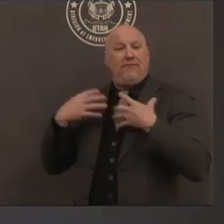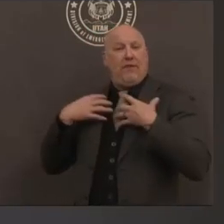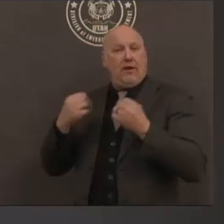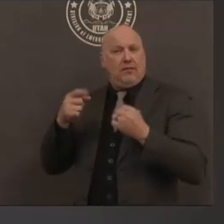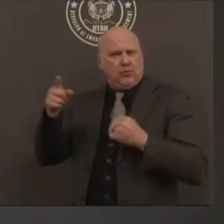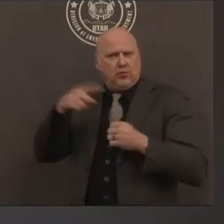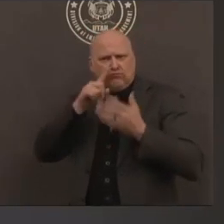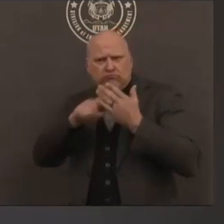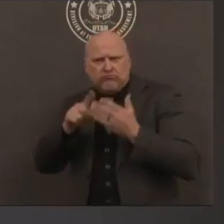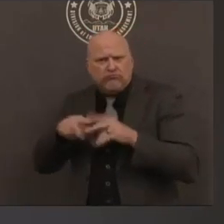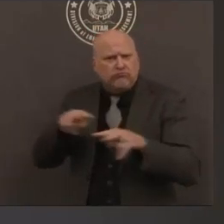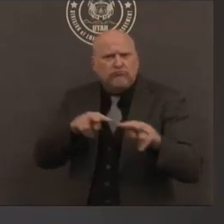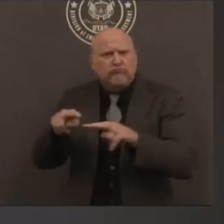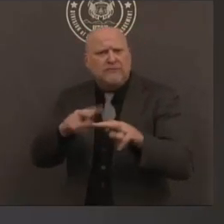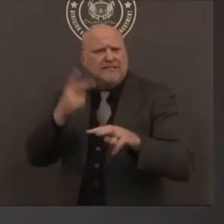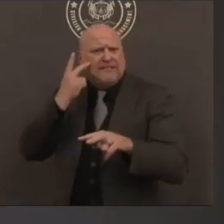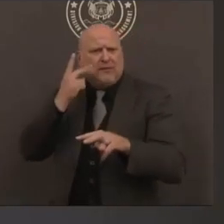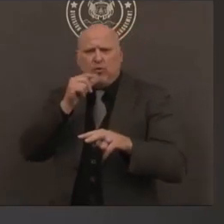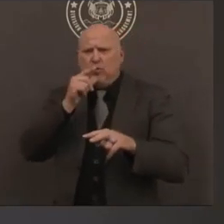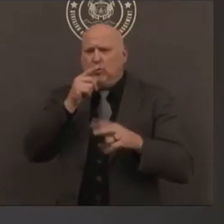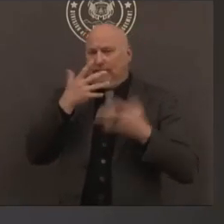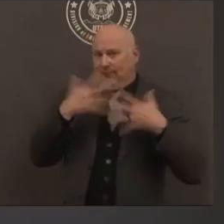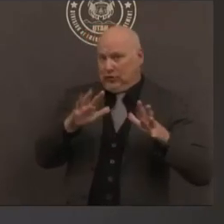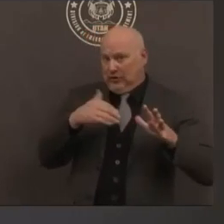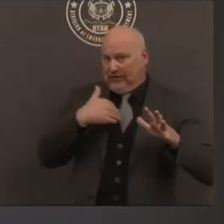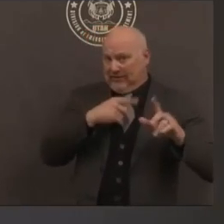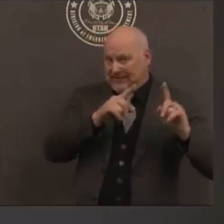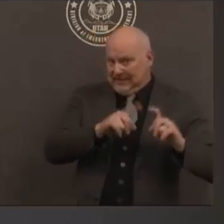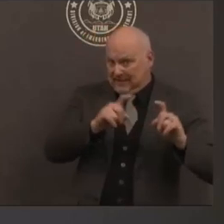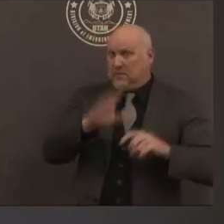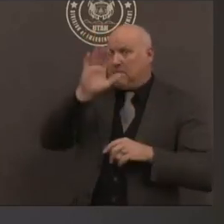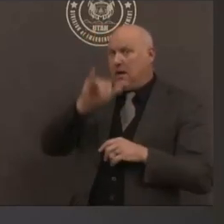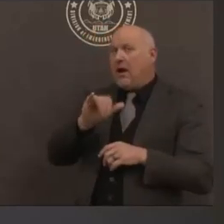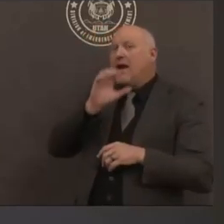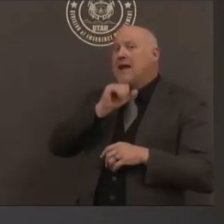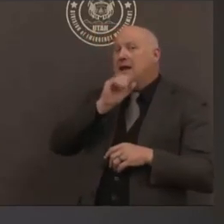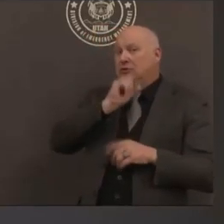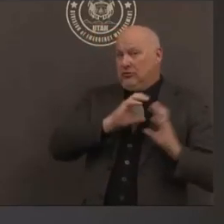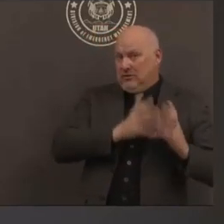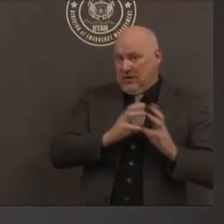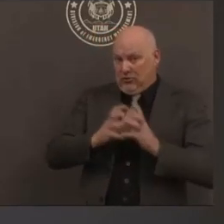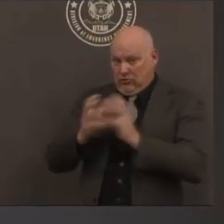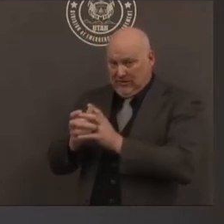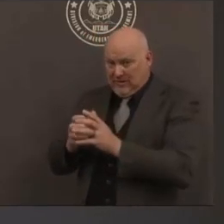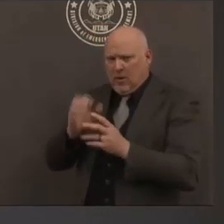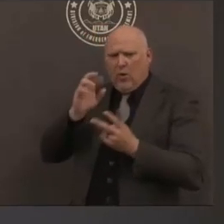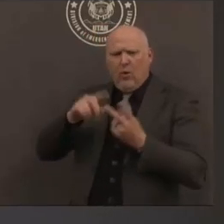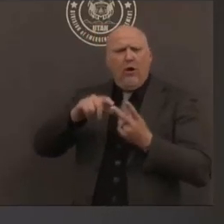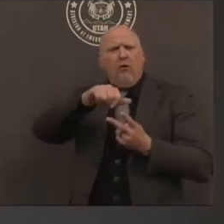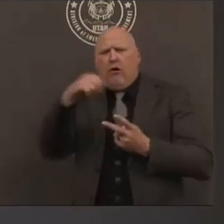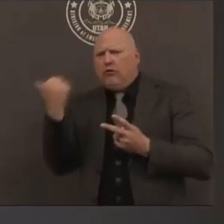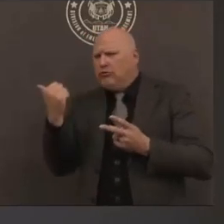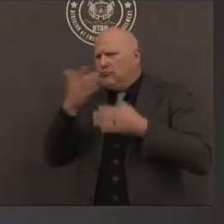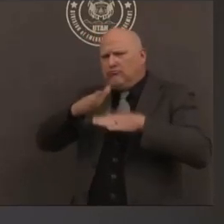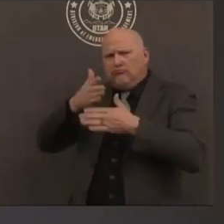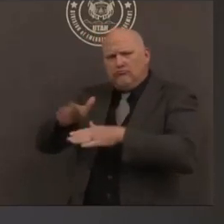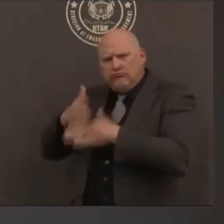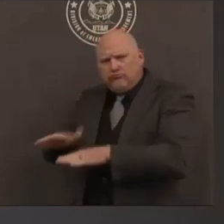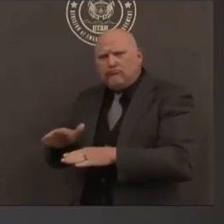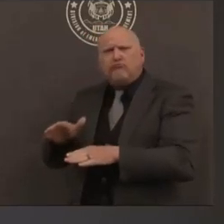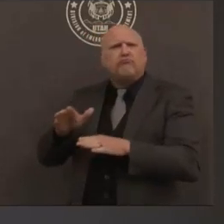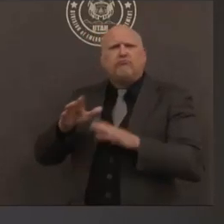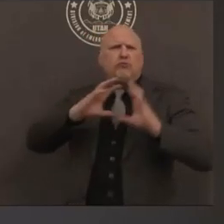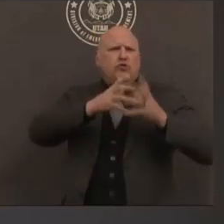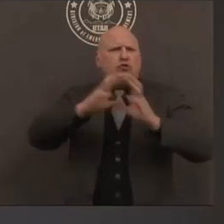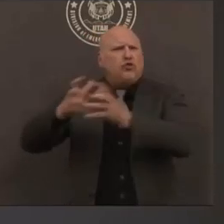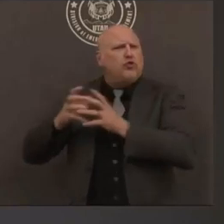who's getting tested uh by age group or other demographic groups uh and the reason i want to ask that